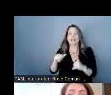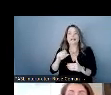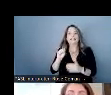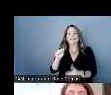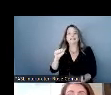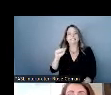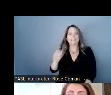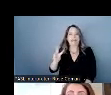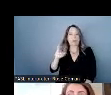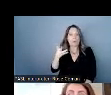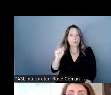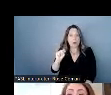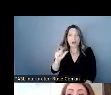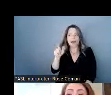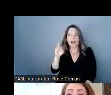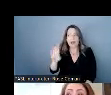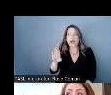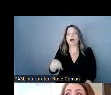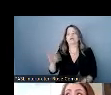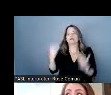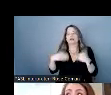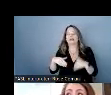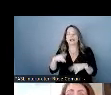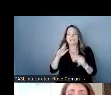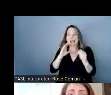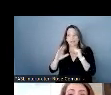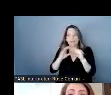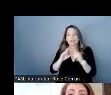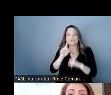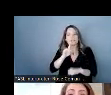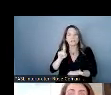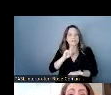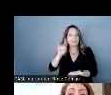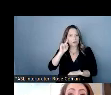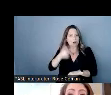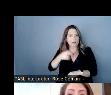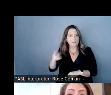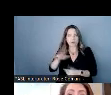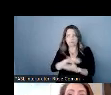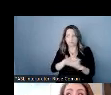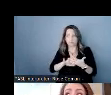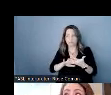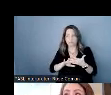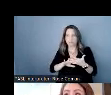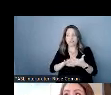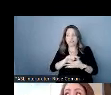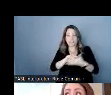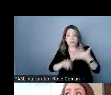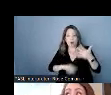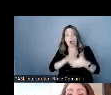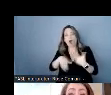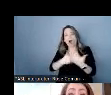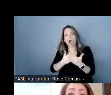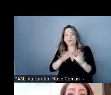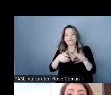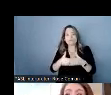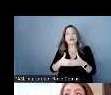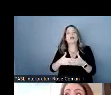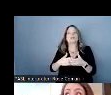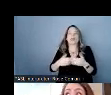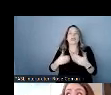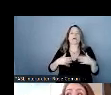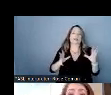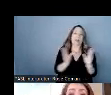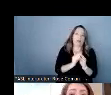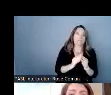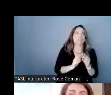telecommunications for the deaf and hard of hearing these are all groups that have social components conferences um advocacy